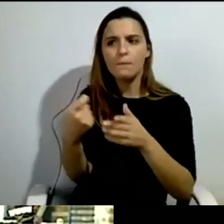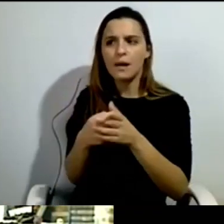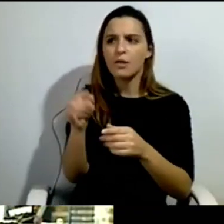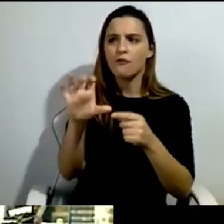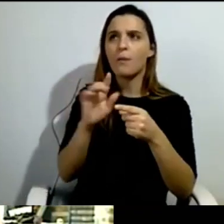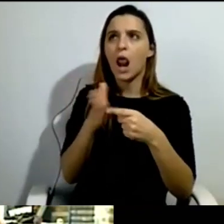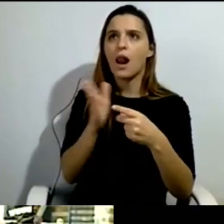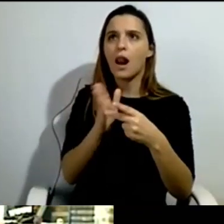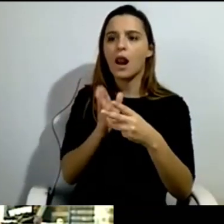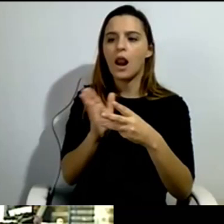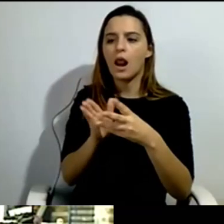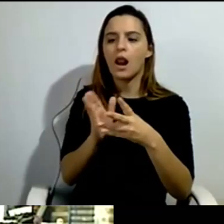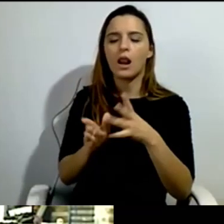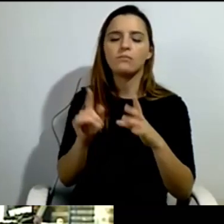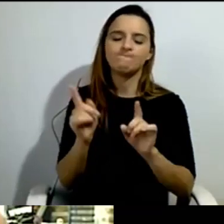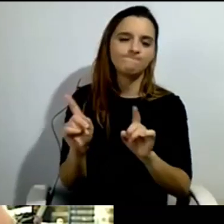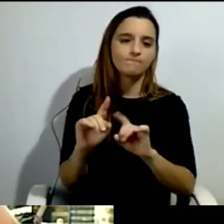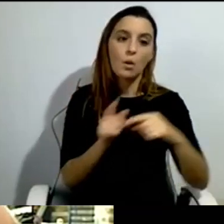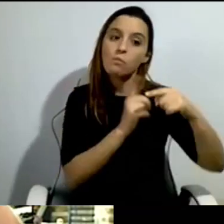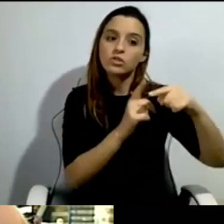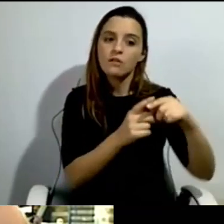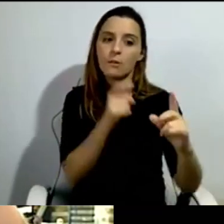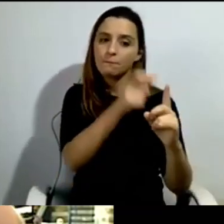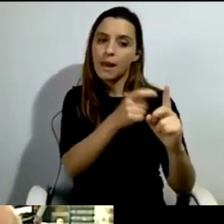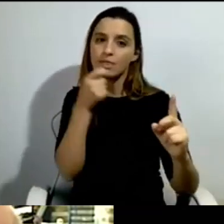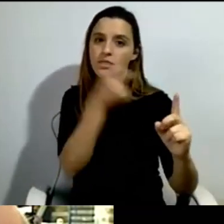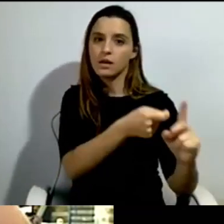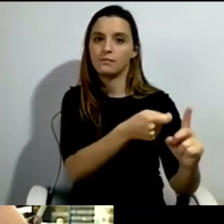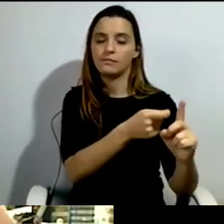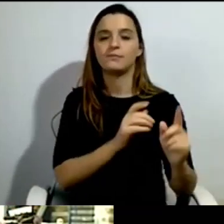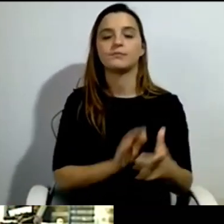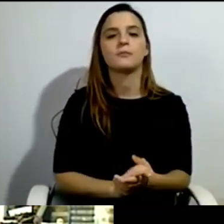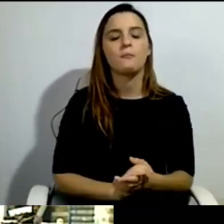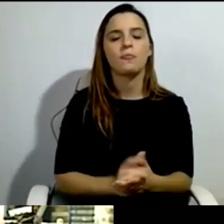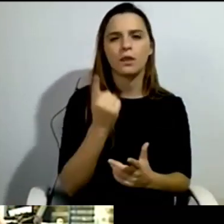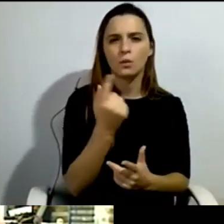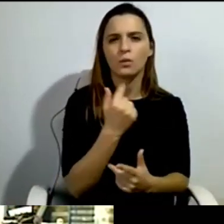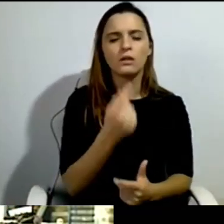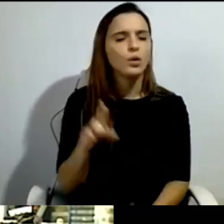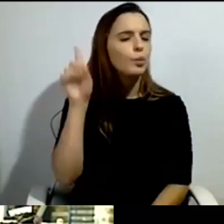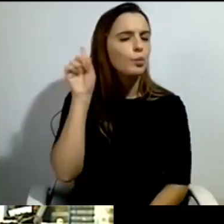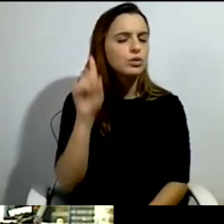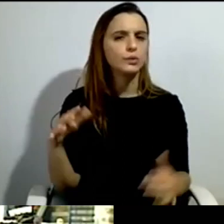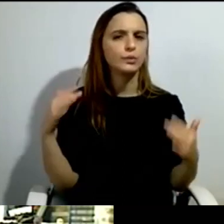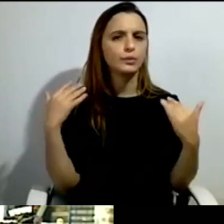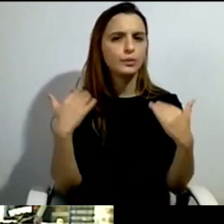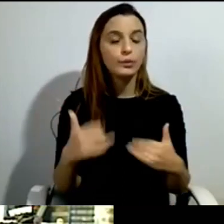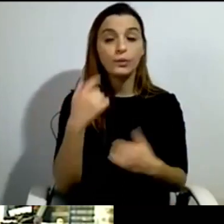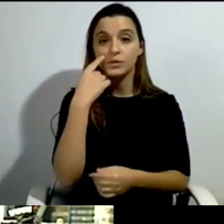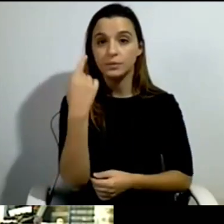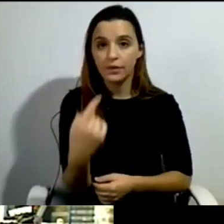One of the arguments that was very important, especially on the right side of the political parties,